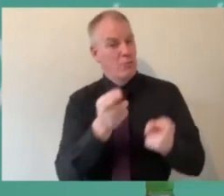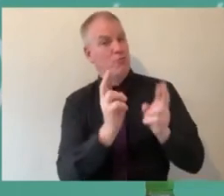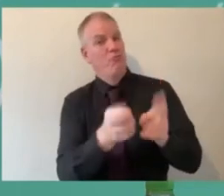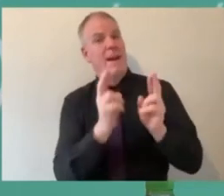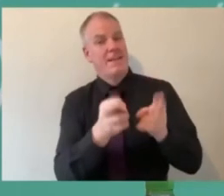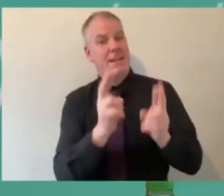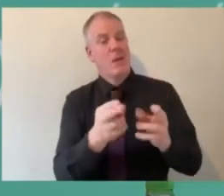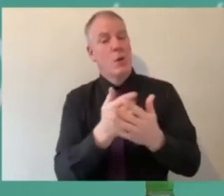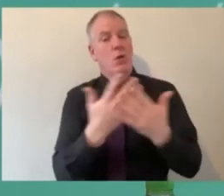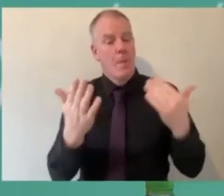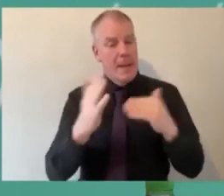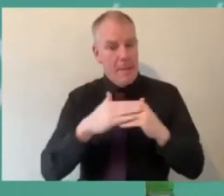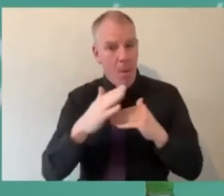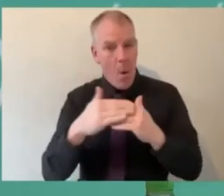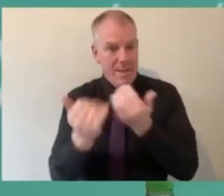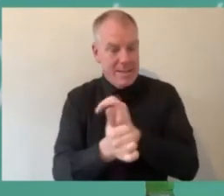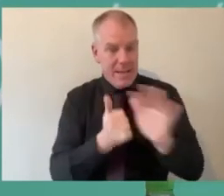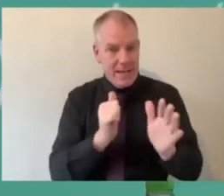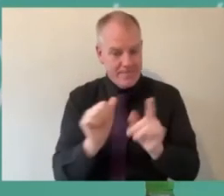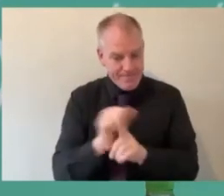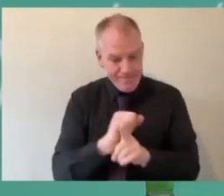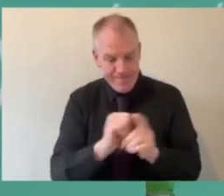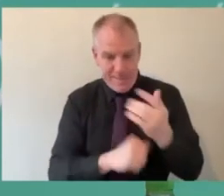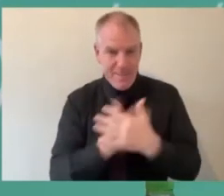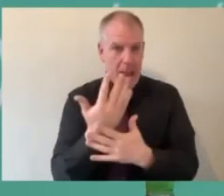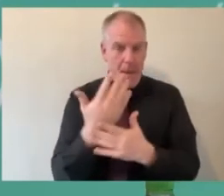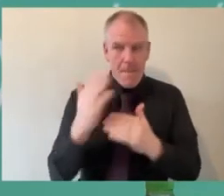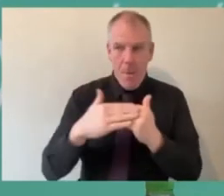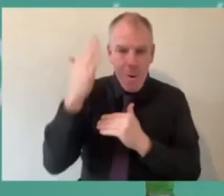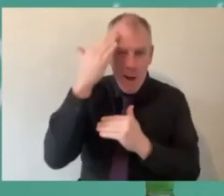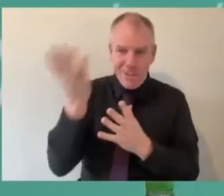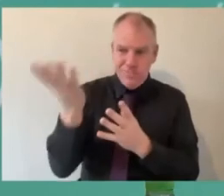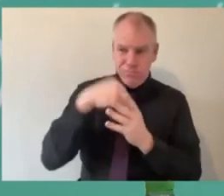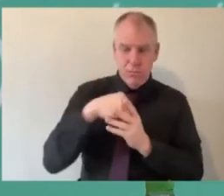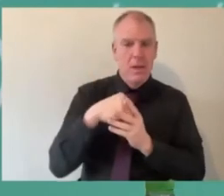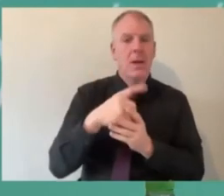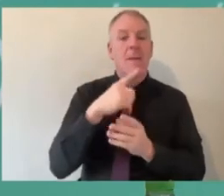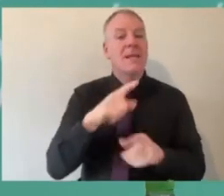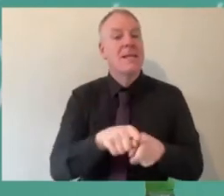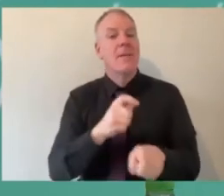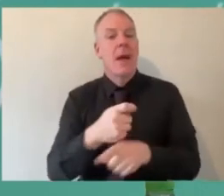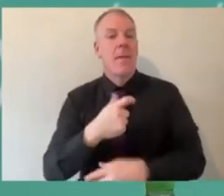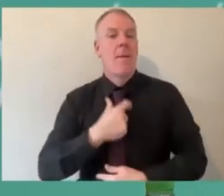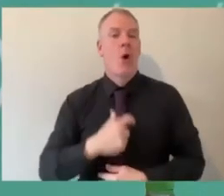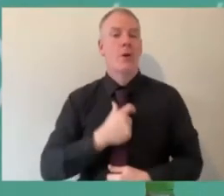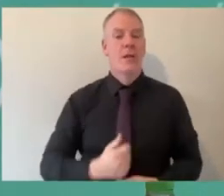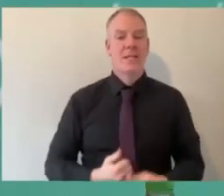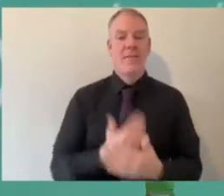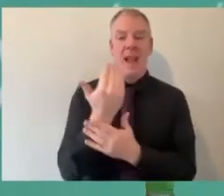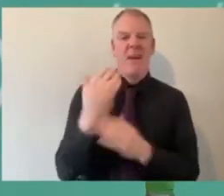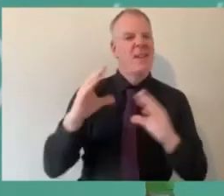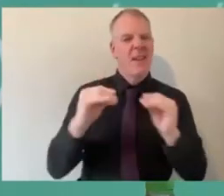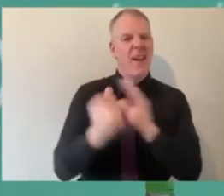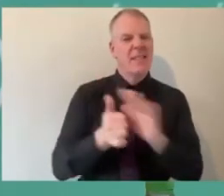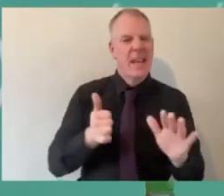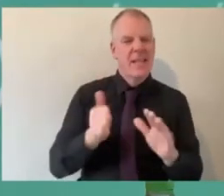so many more um skills more knowledge but just that personal development development all those um softer skills around